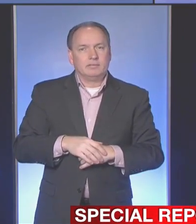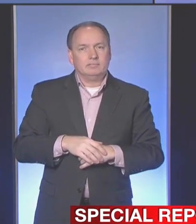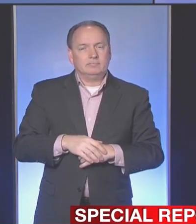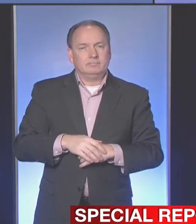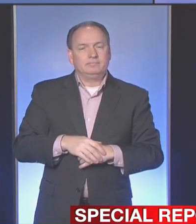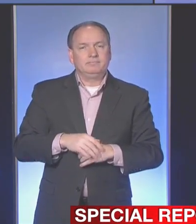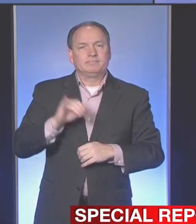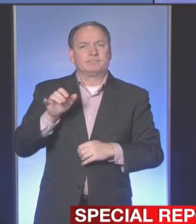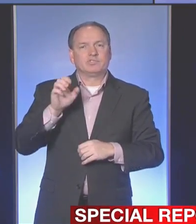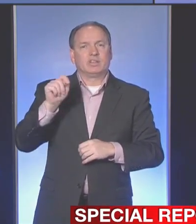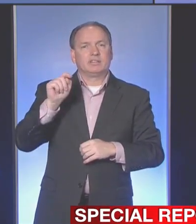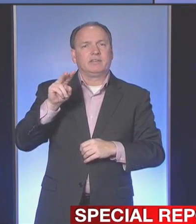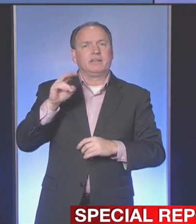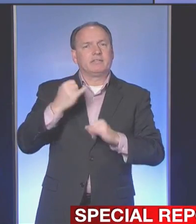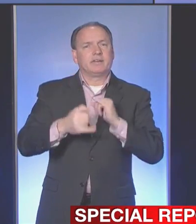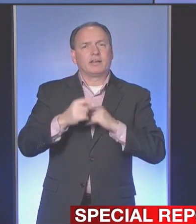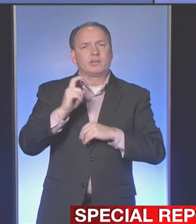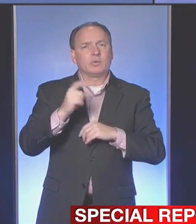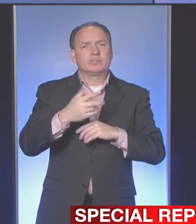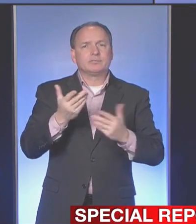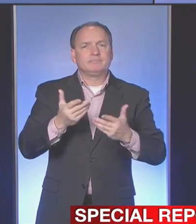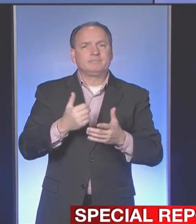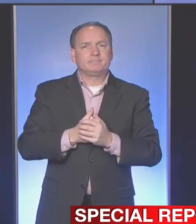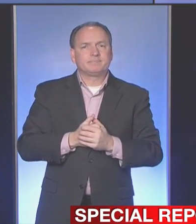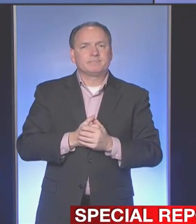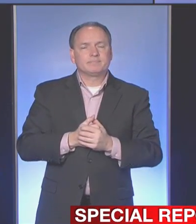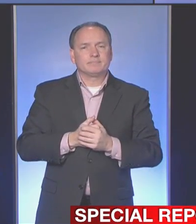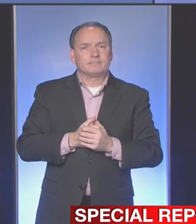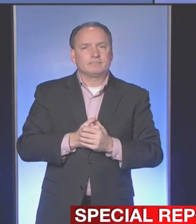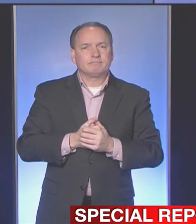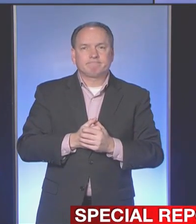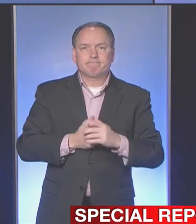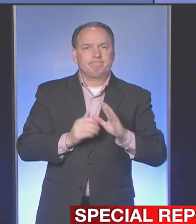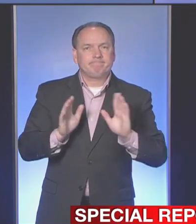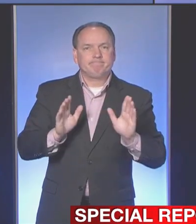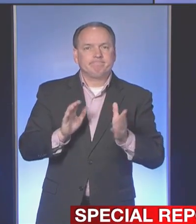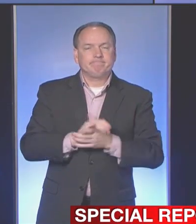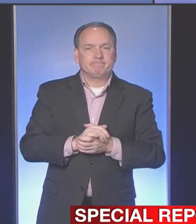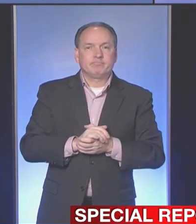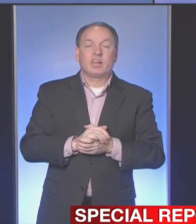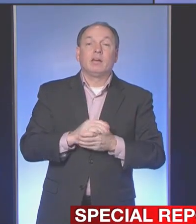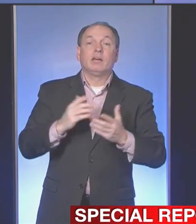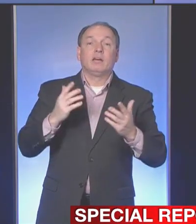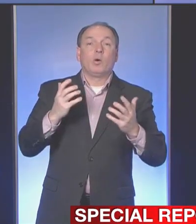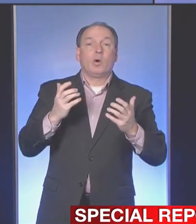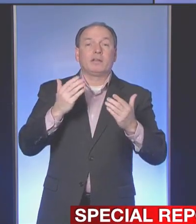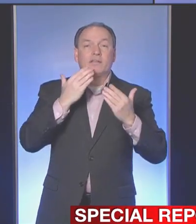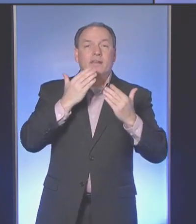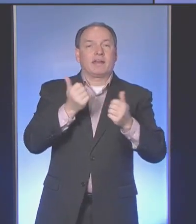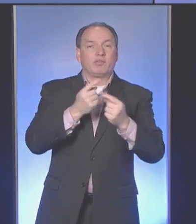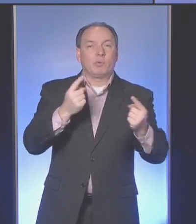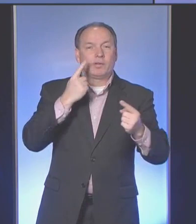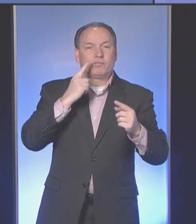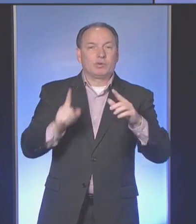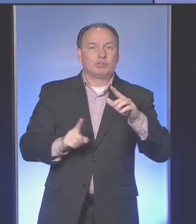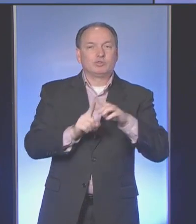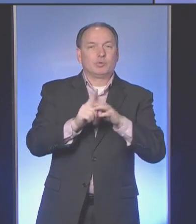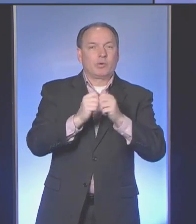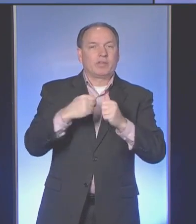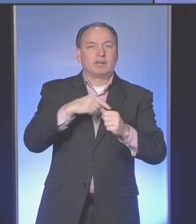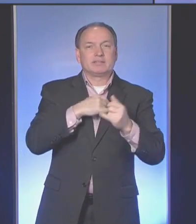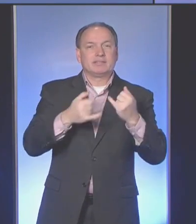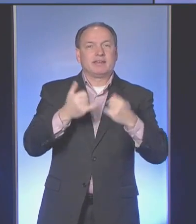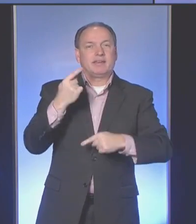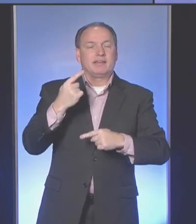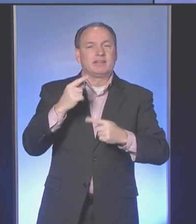Jet TV, do you have any final questions? I do not. Okay, well I want to thank everyone for being with me today, especially